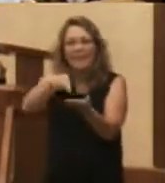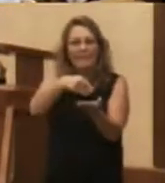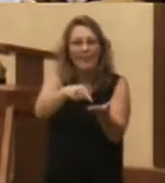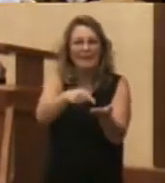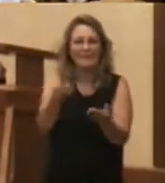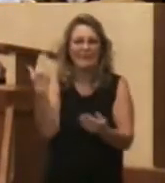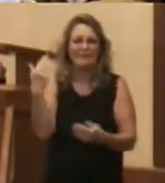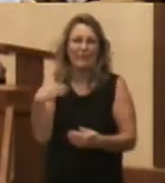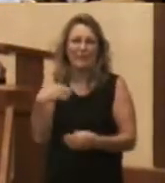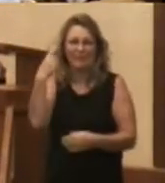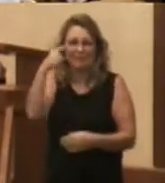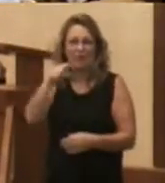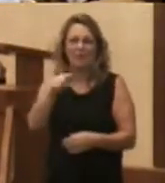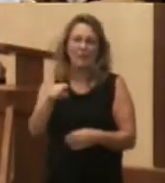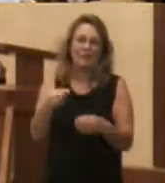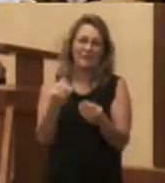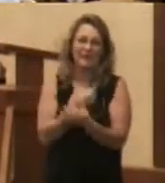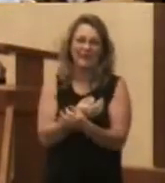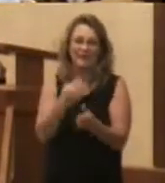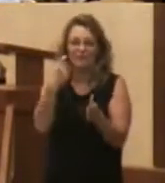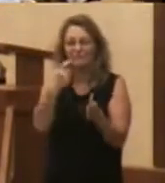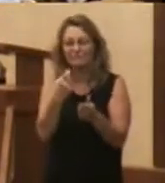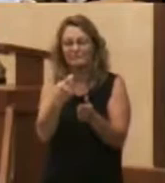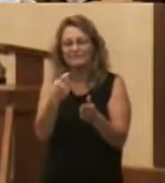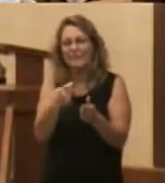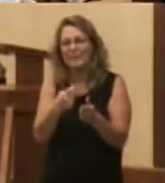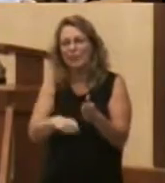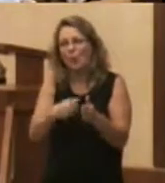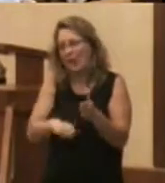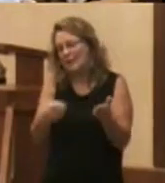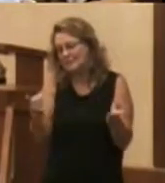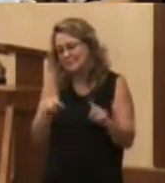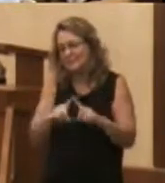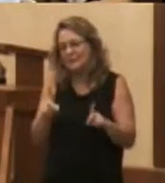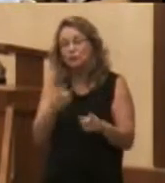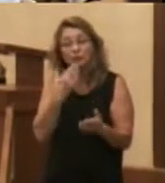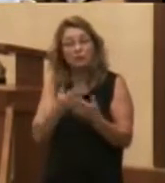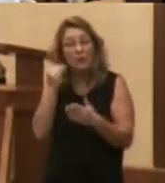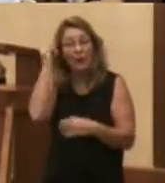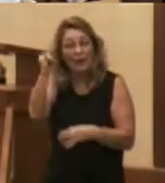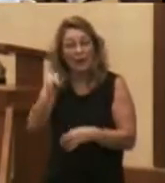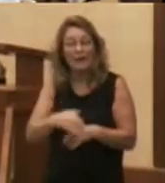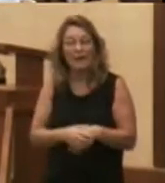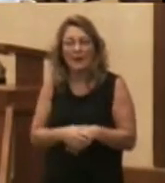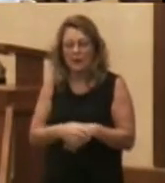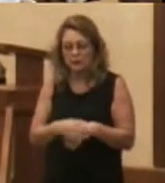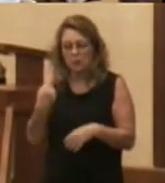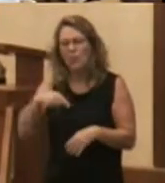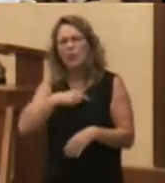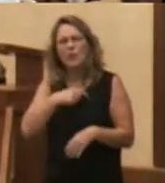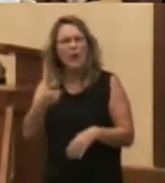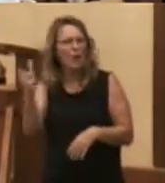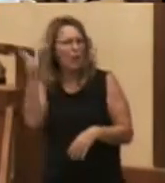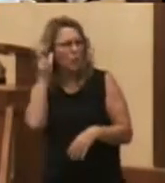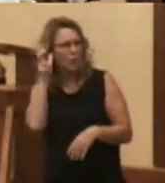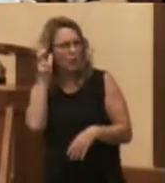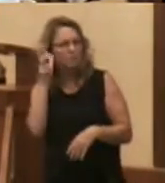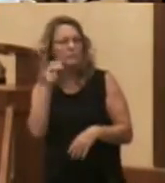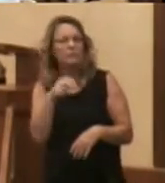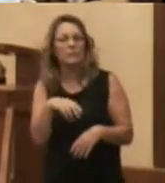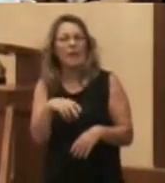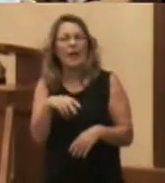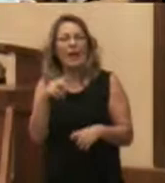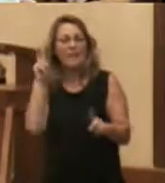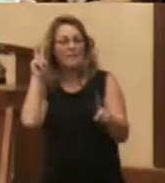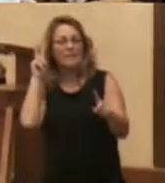But free refills are a pretty cool idea. When we heard the reading from Isaiah, this prophet from the Old